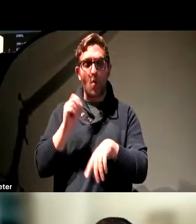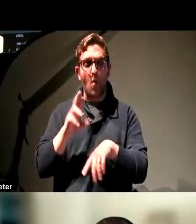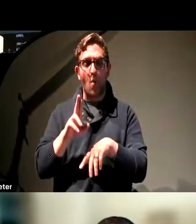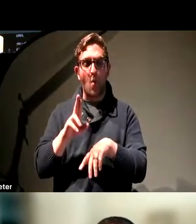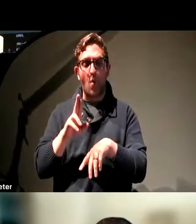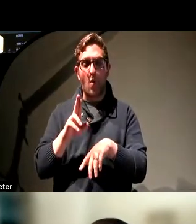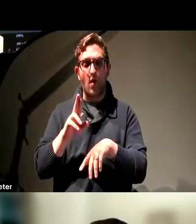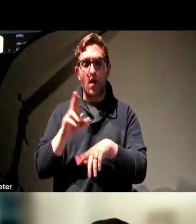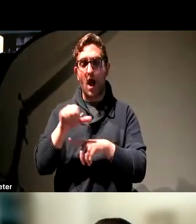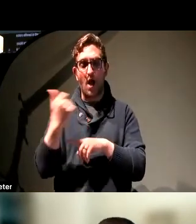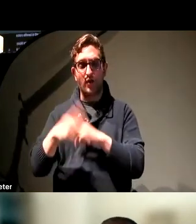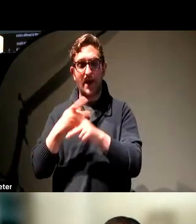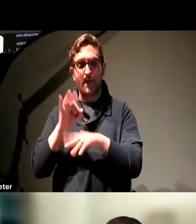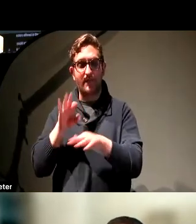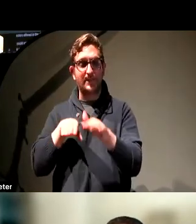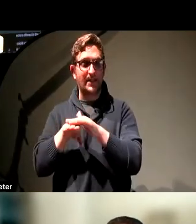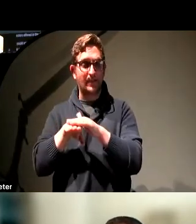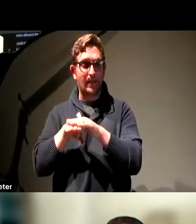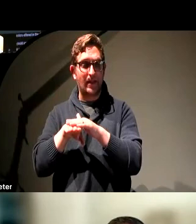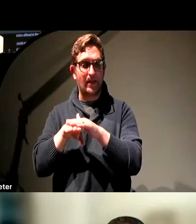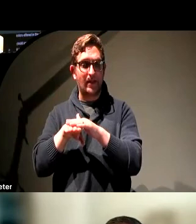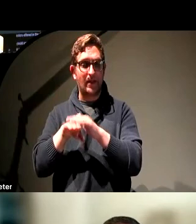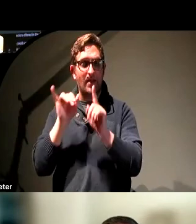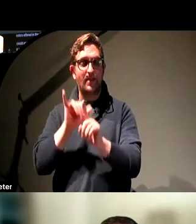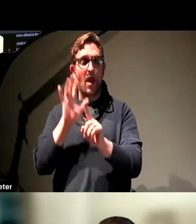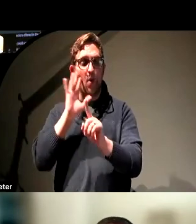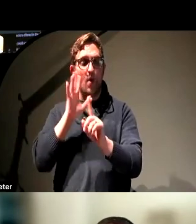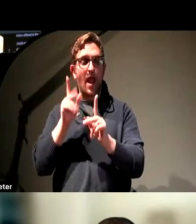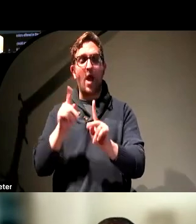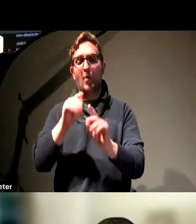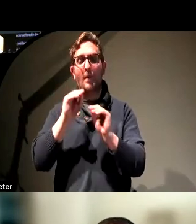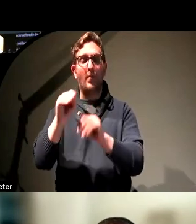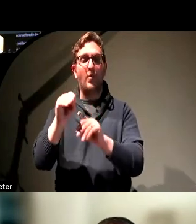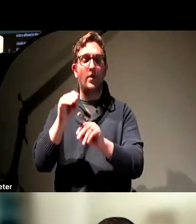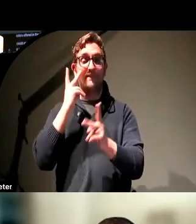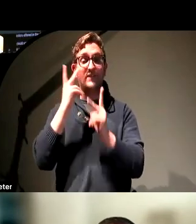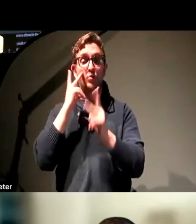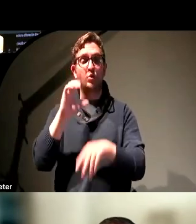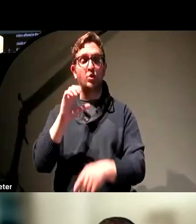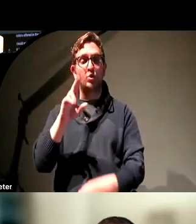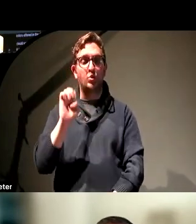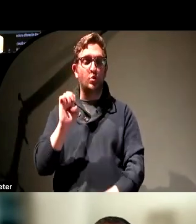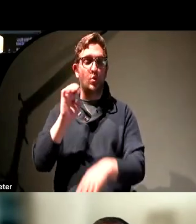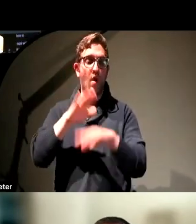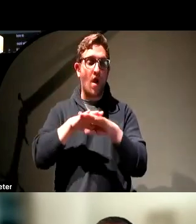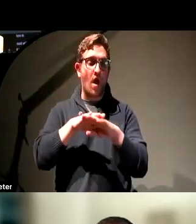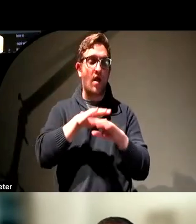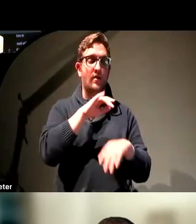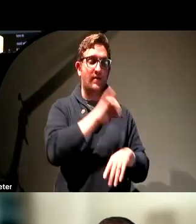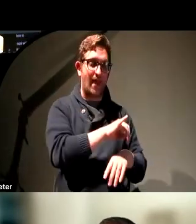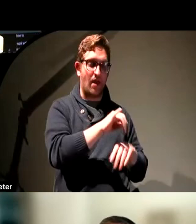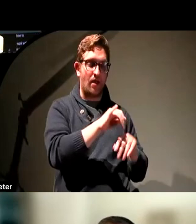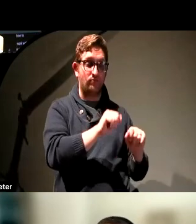Adobe's Read Aloud that will let you put a visual cue over words and sentences as it reads? To the point about